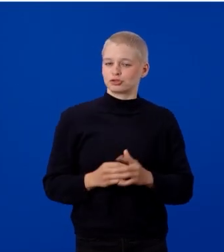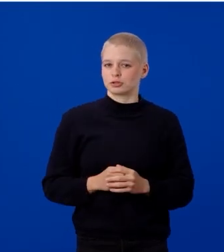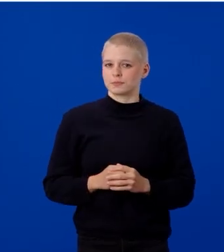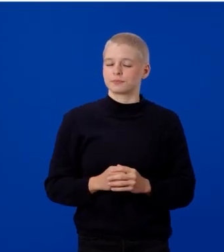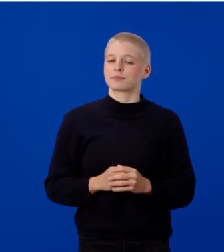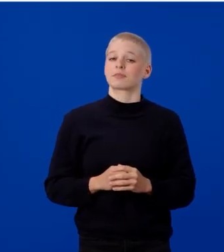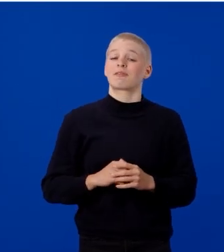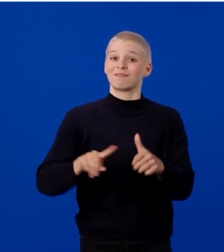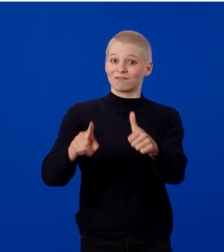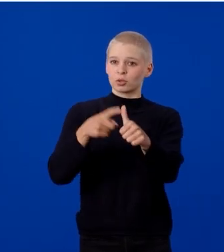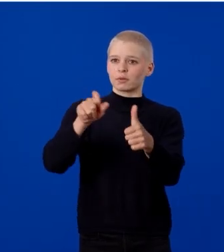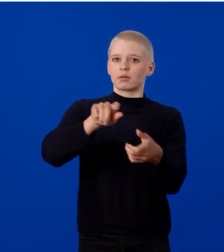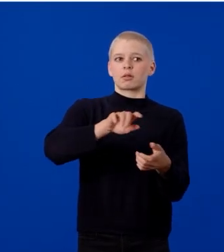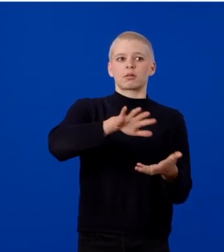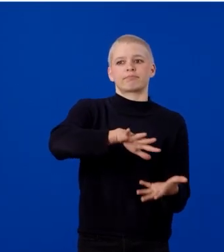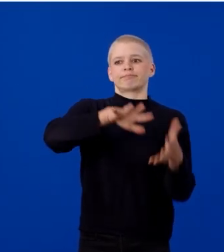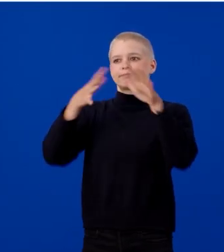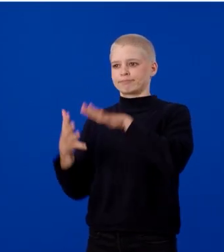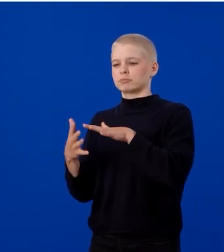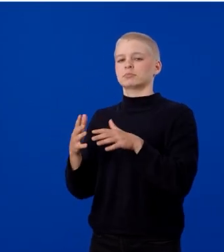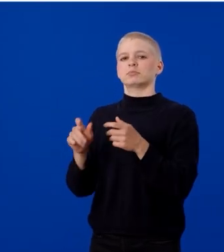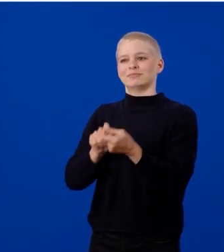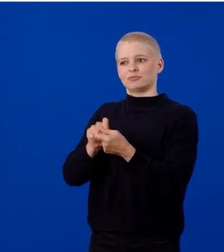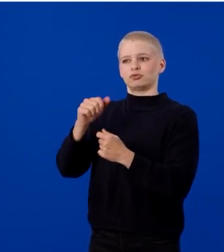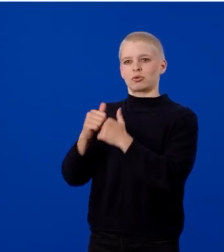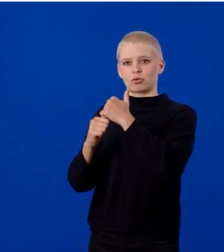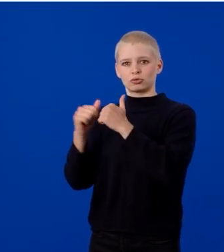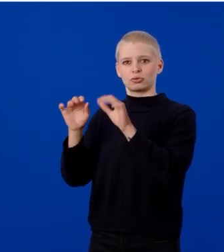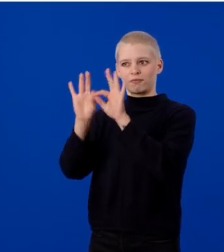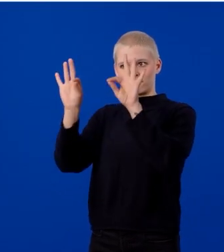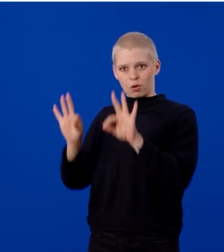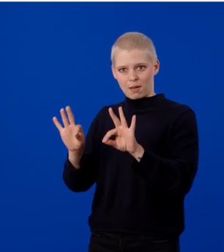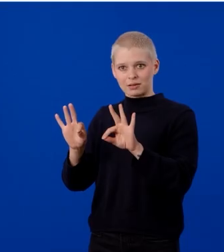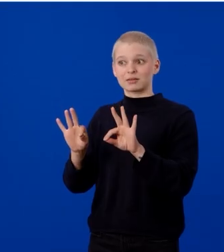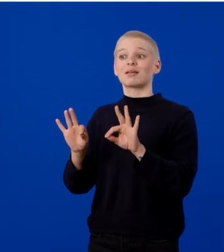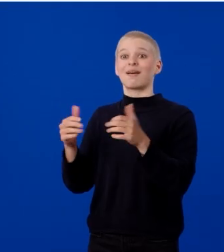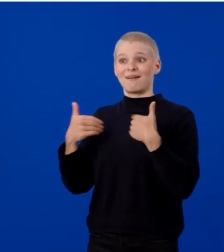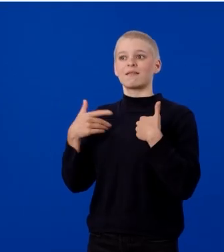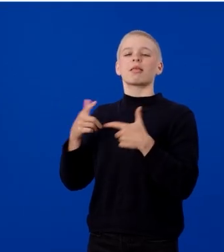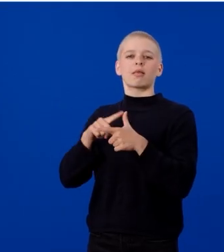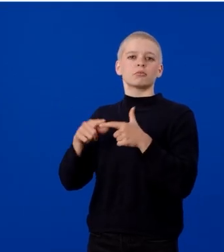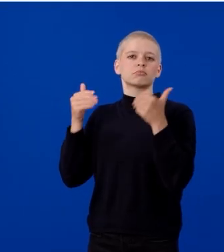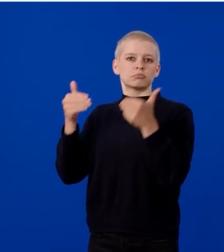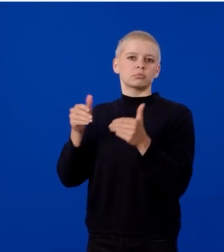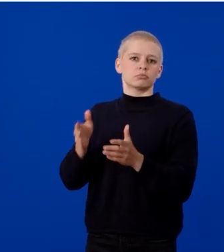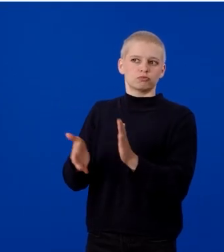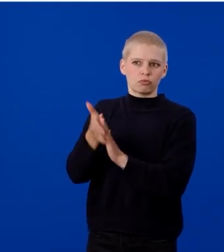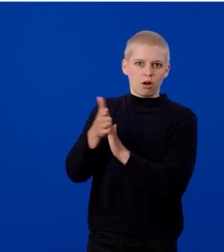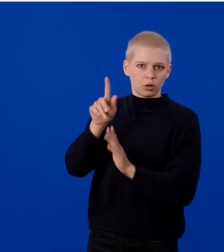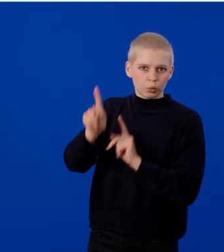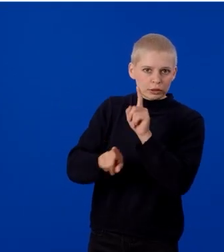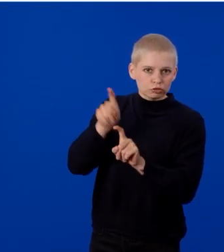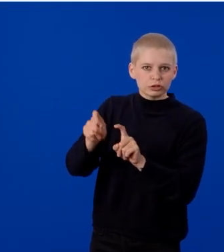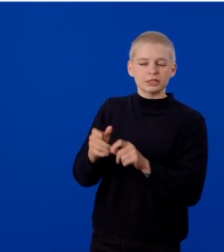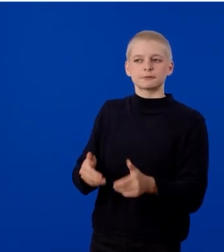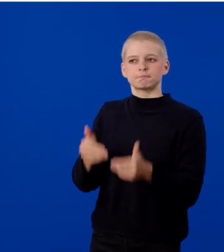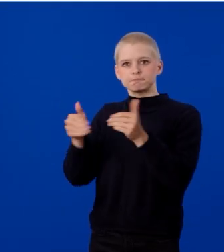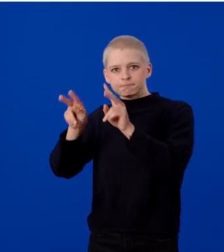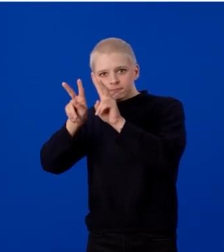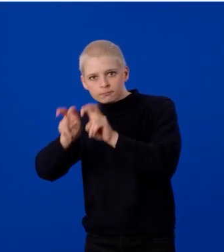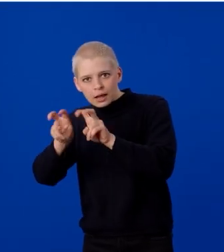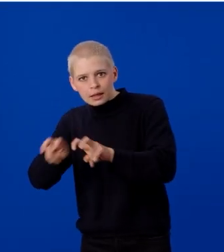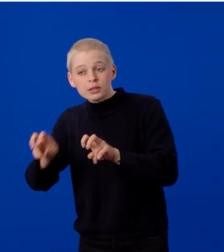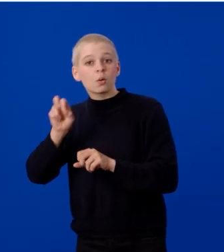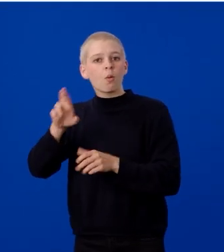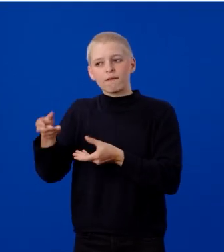transformed into structured formats before we can run queries, power analytics, or